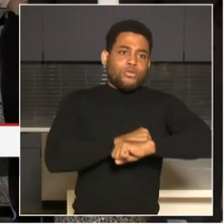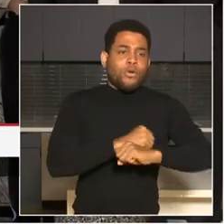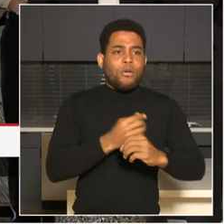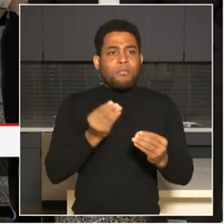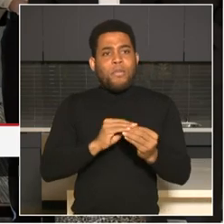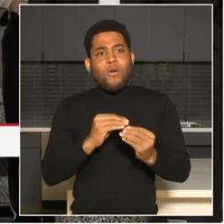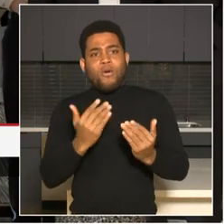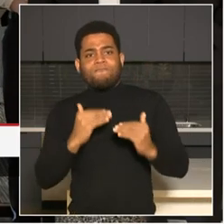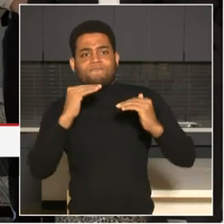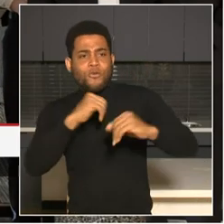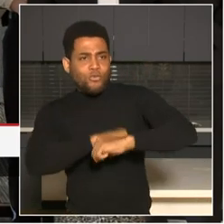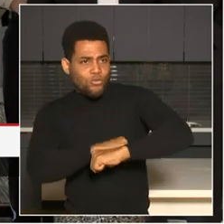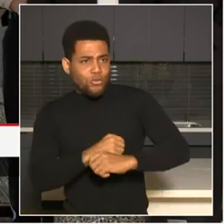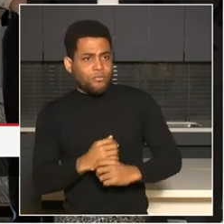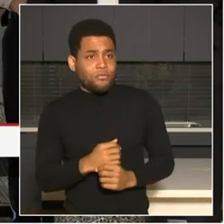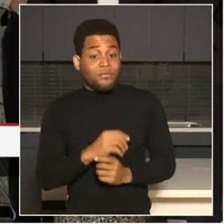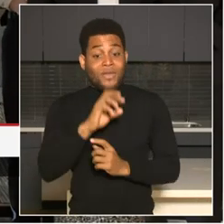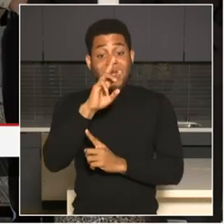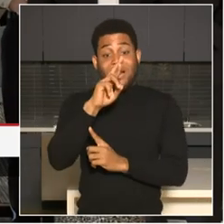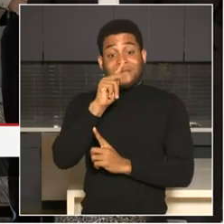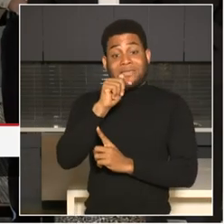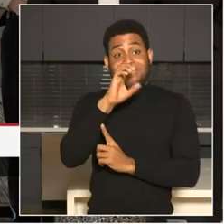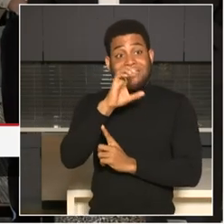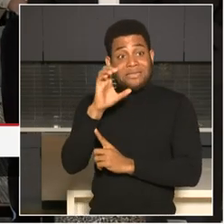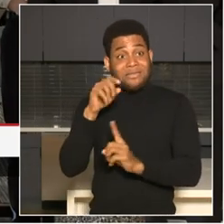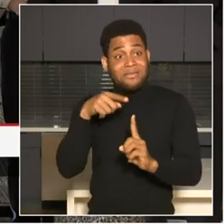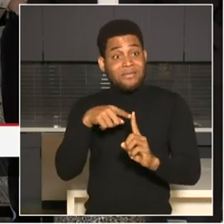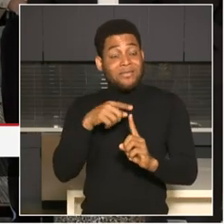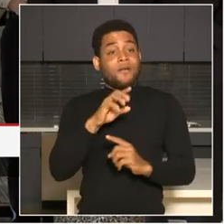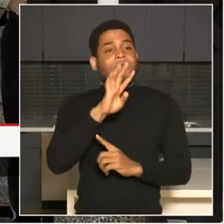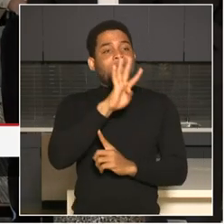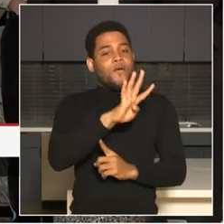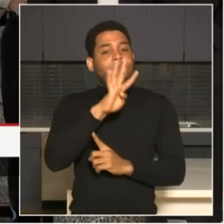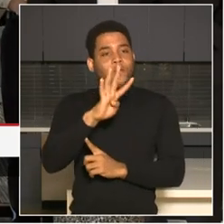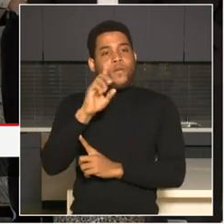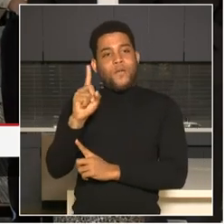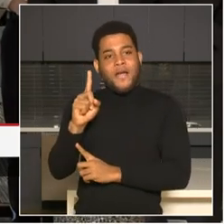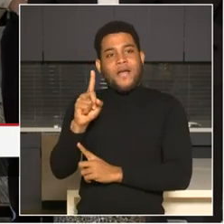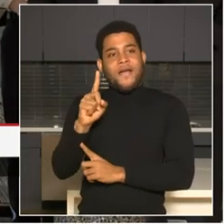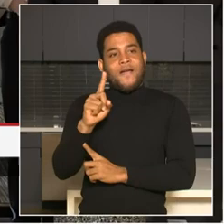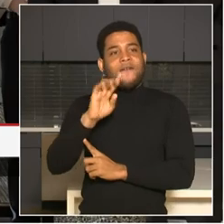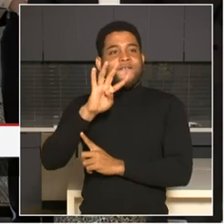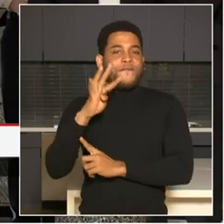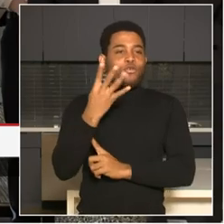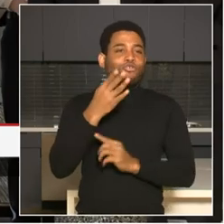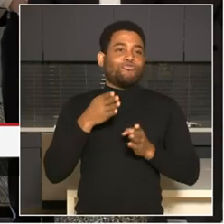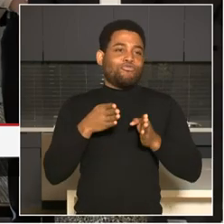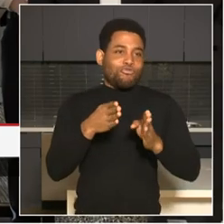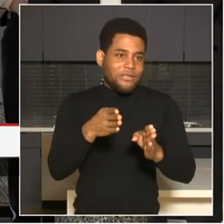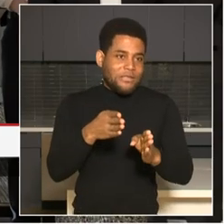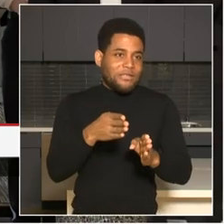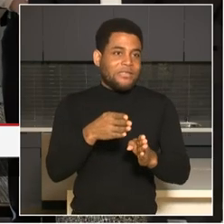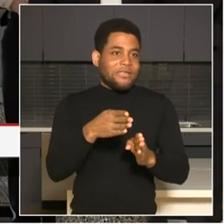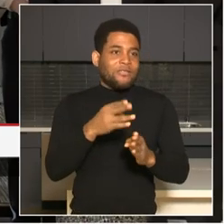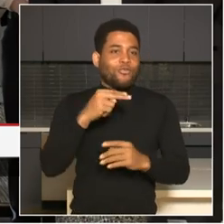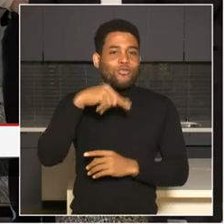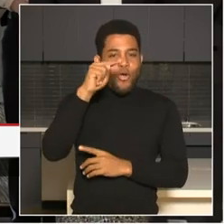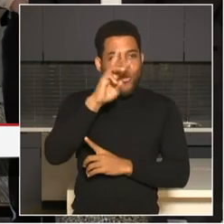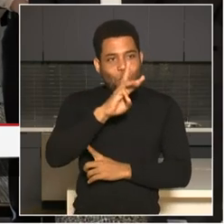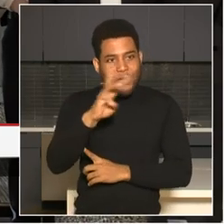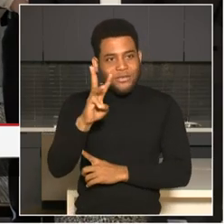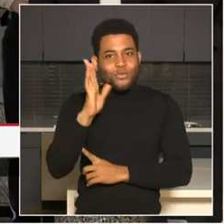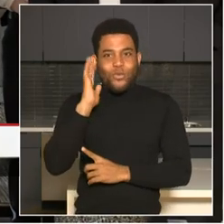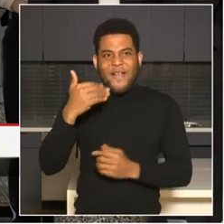or RTCC, is not just a physical space. It is a concept, a commitment to leveraging technology and collaboration